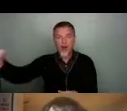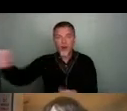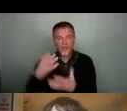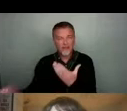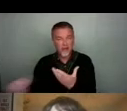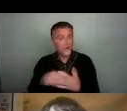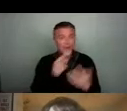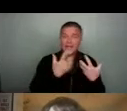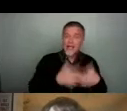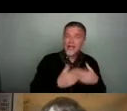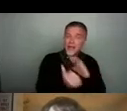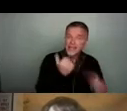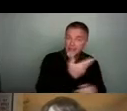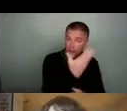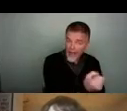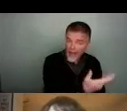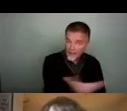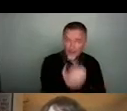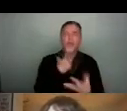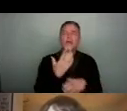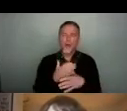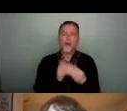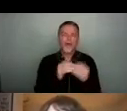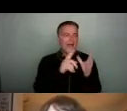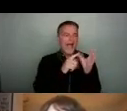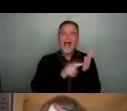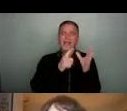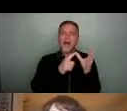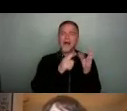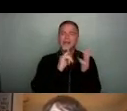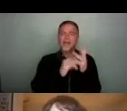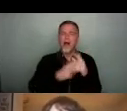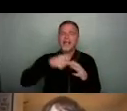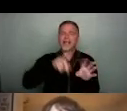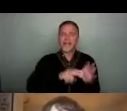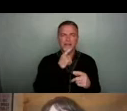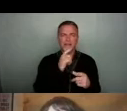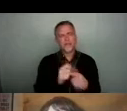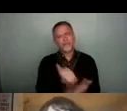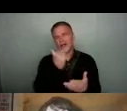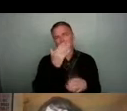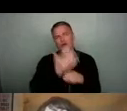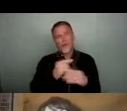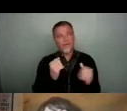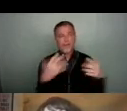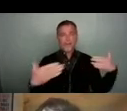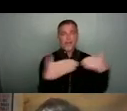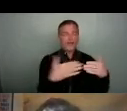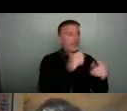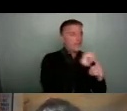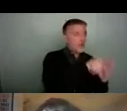technical skills? We worked with Anna Starkey, who did an amazing job of matchmaking projects to volunteers.